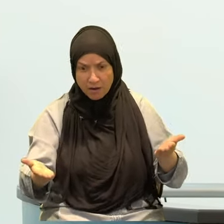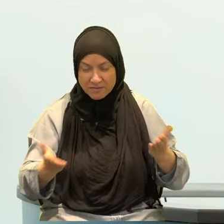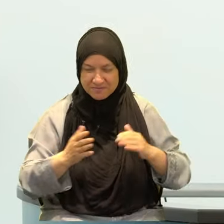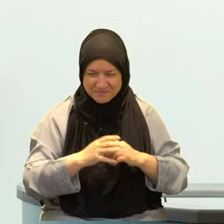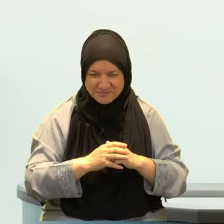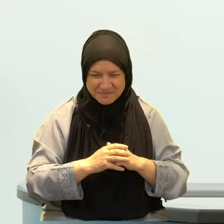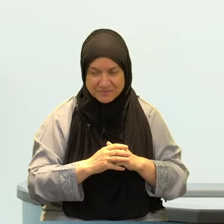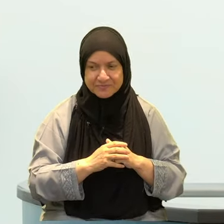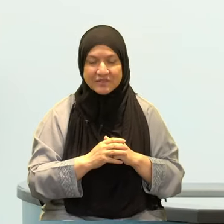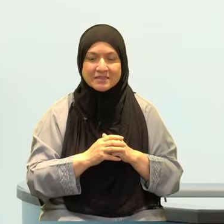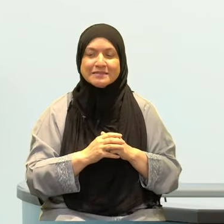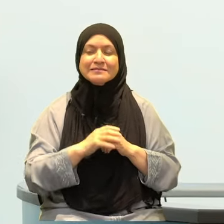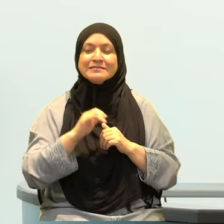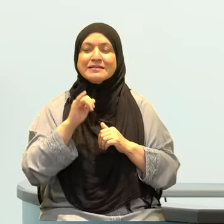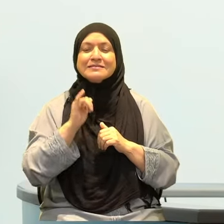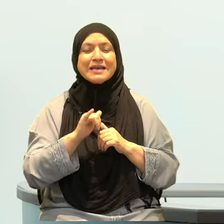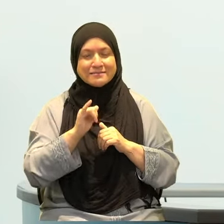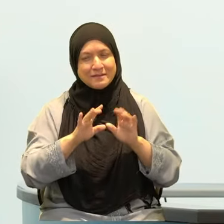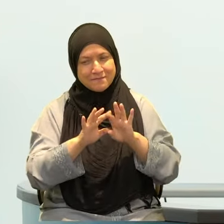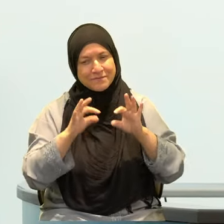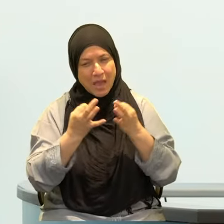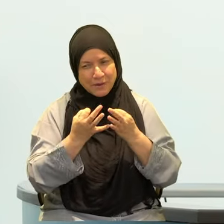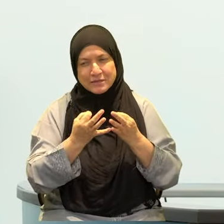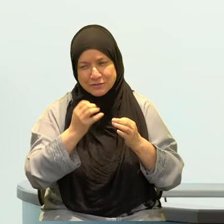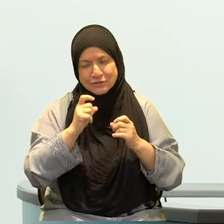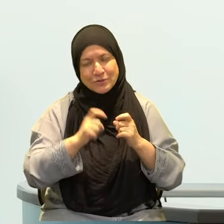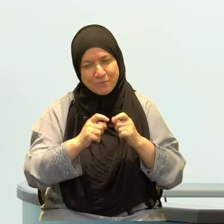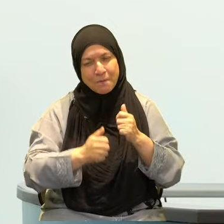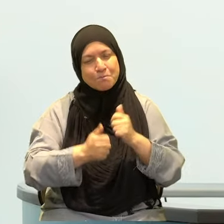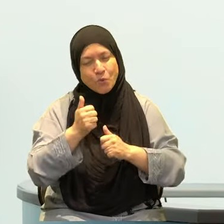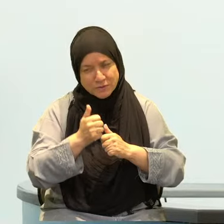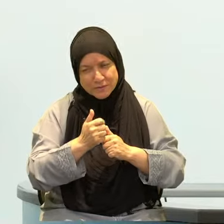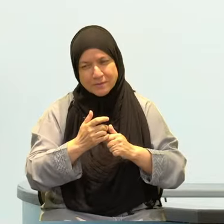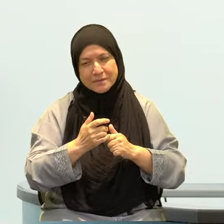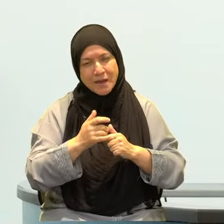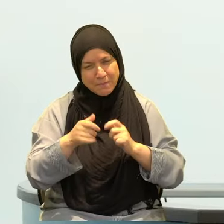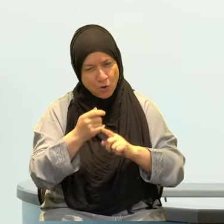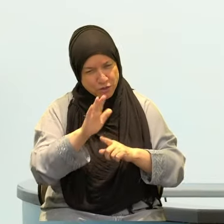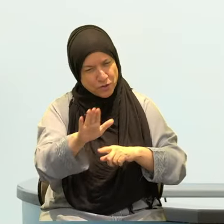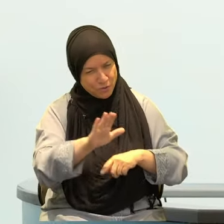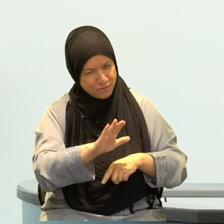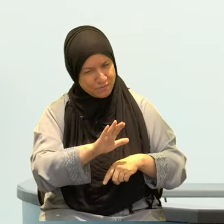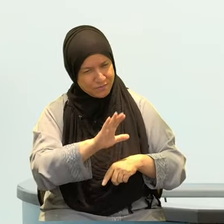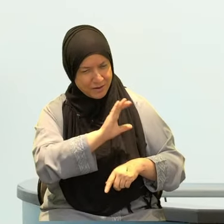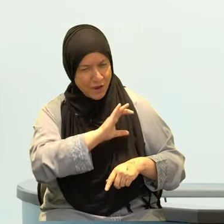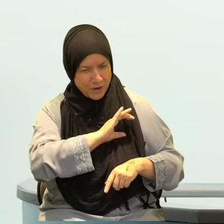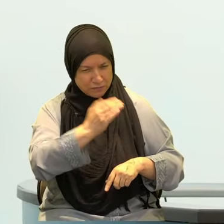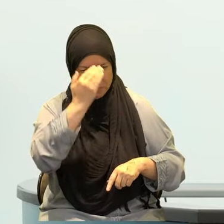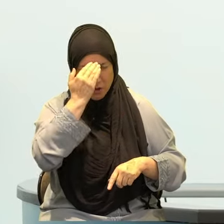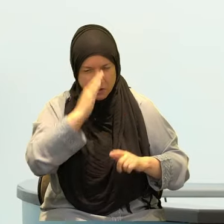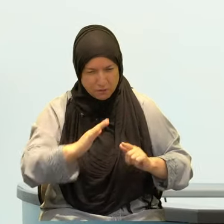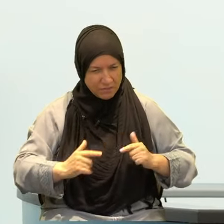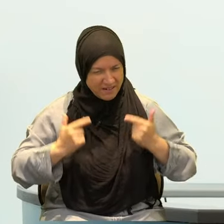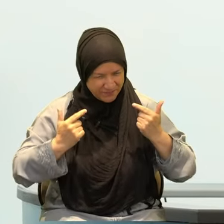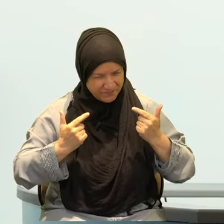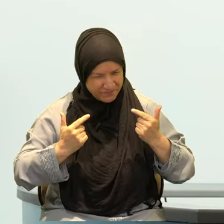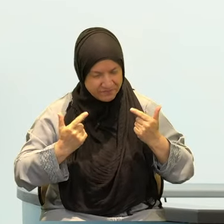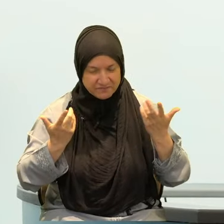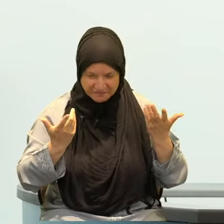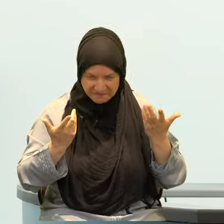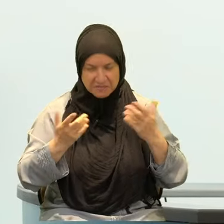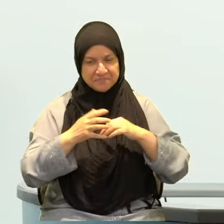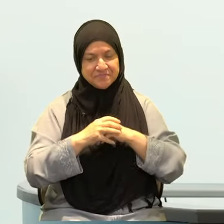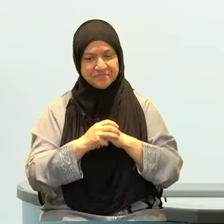Now what does this have to do with our fasting in the month of Ramadan? Allah subhanahu wa ta'ala has given us this month to